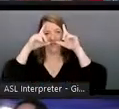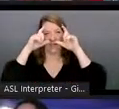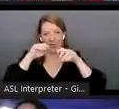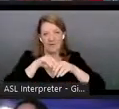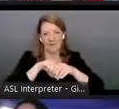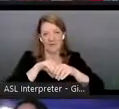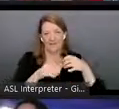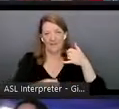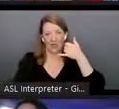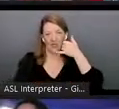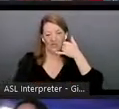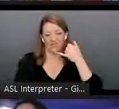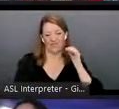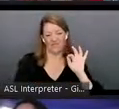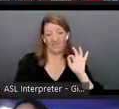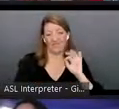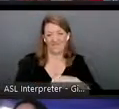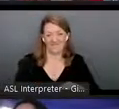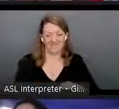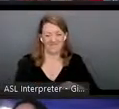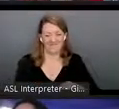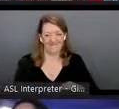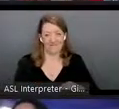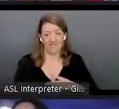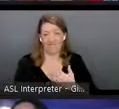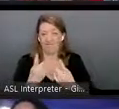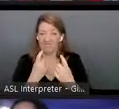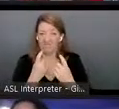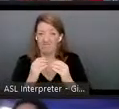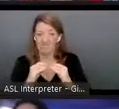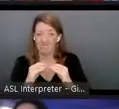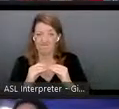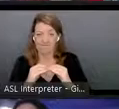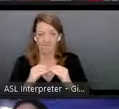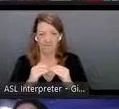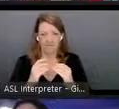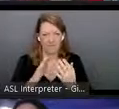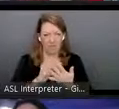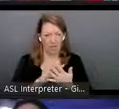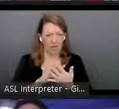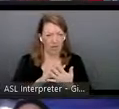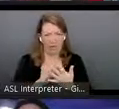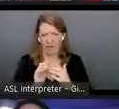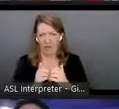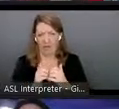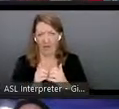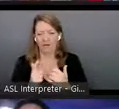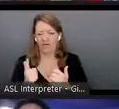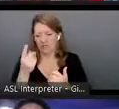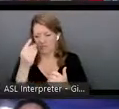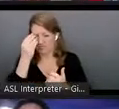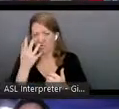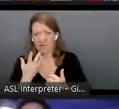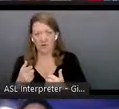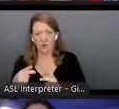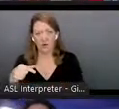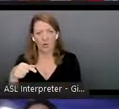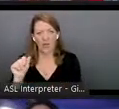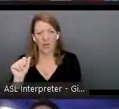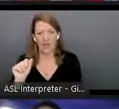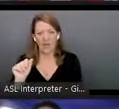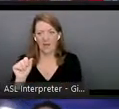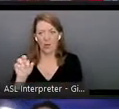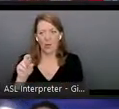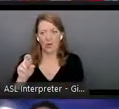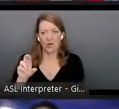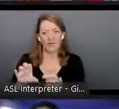so if you have questions or something is unclear or if i'm moving too fast please put it in the qa or put it in the chat um i'll watch